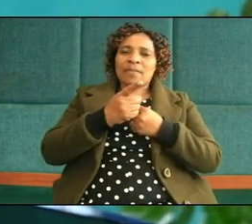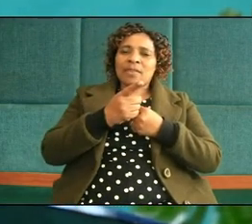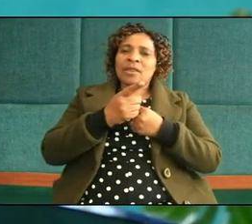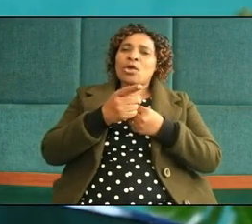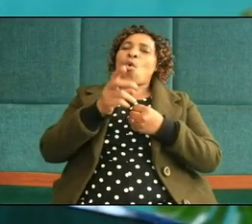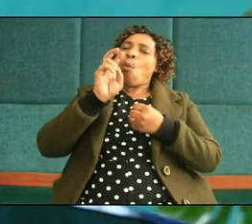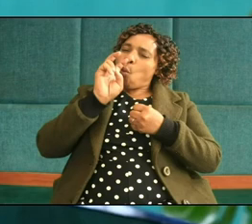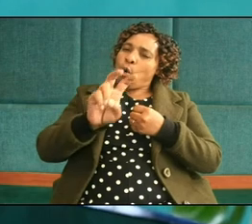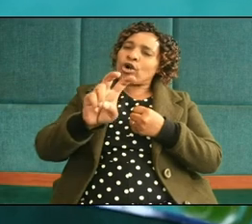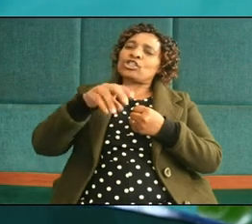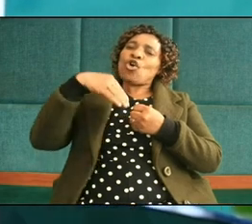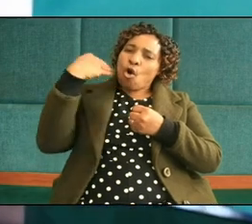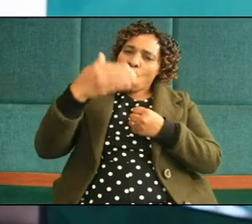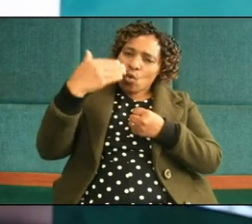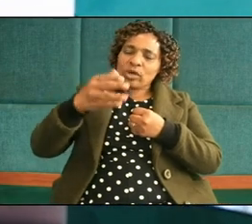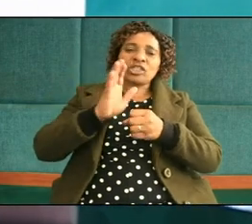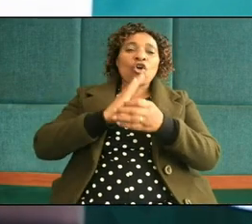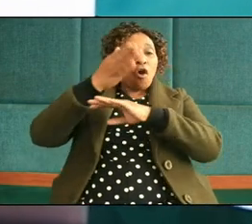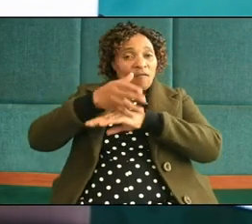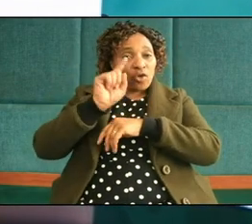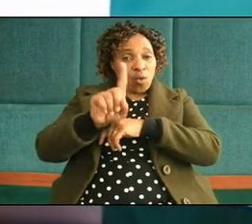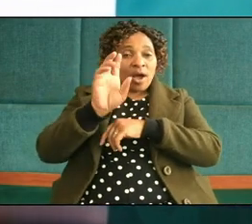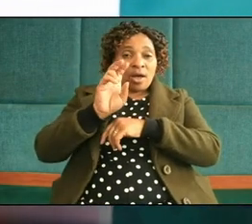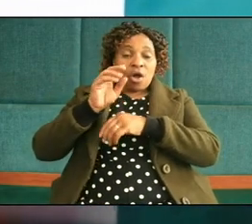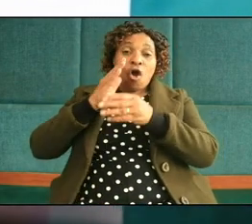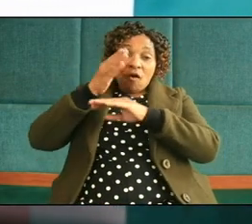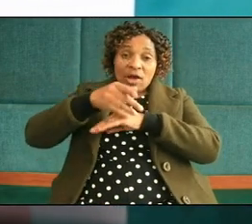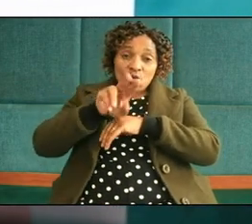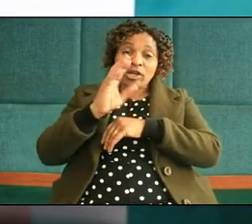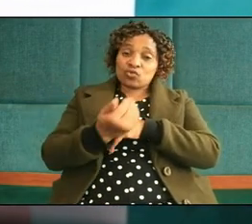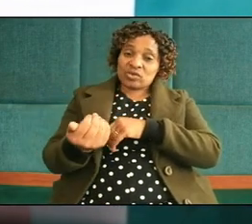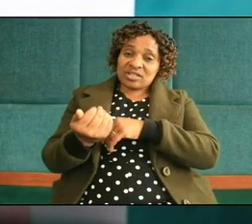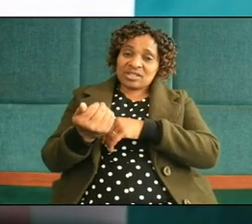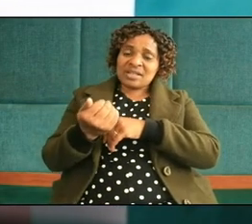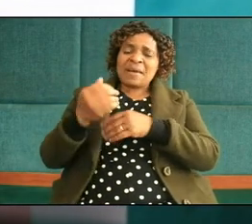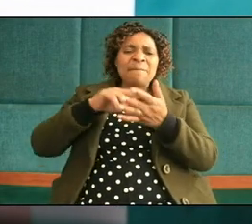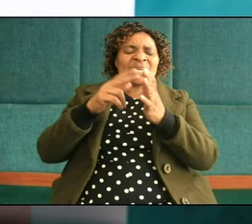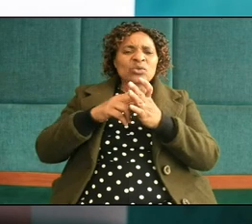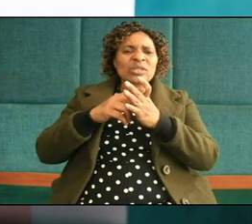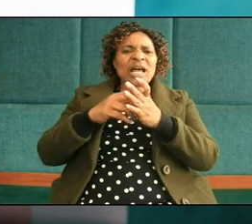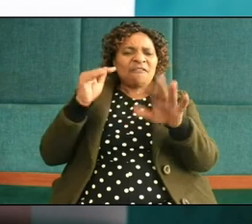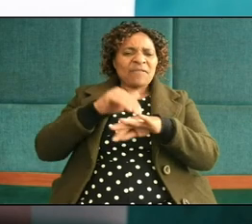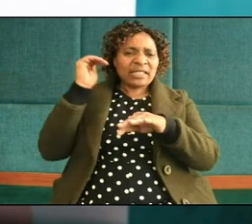on your children watch on them and this will affect their health